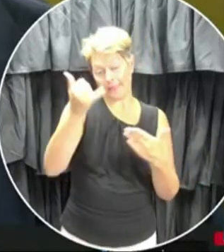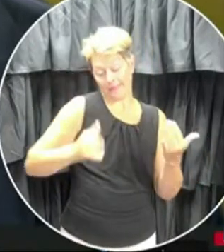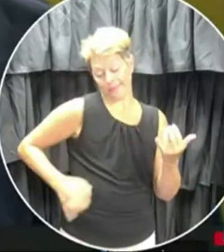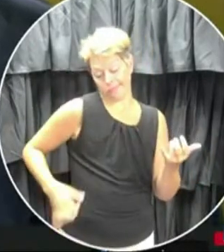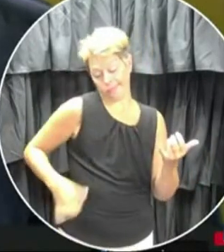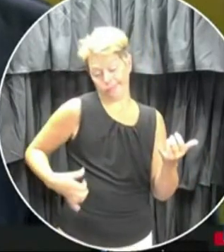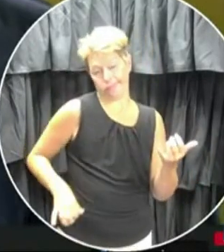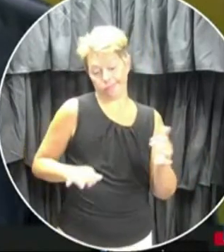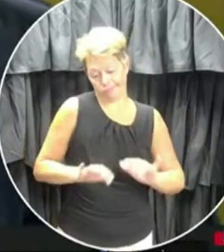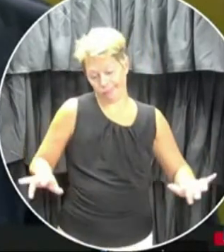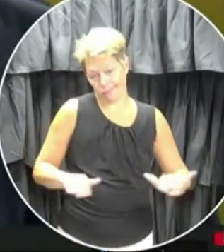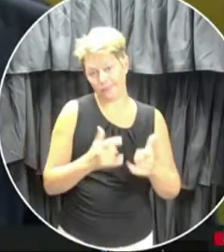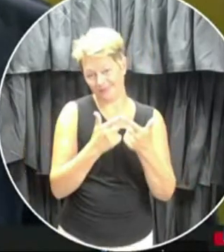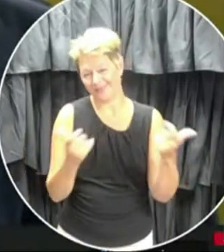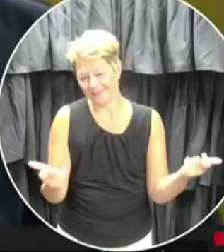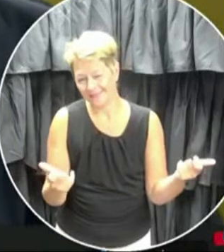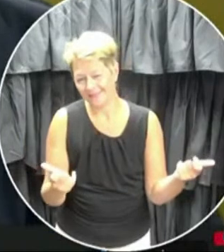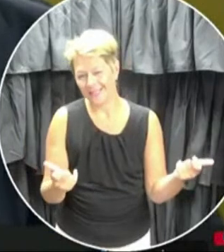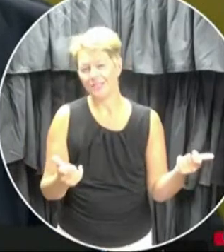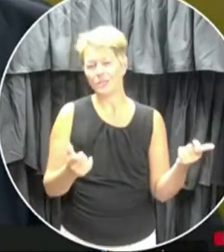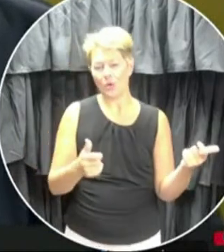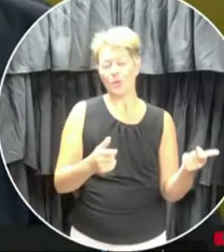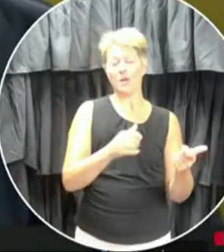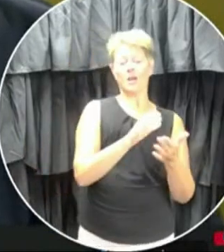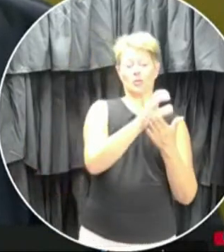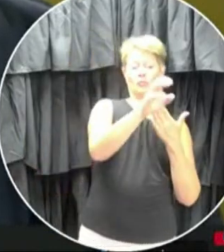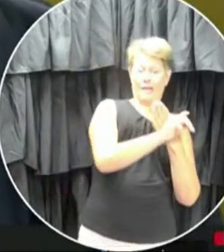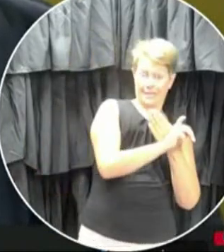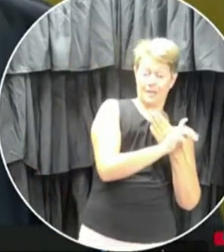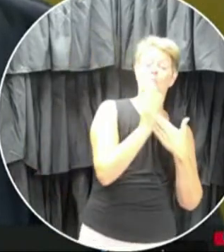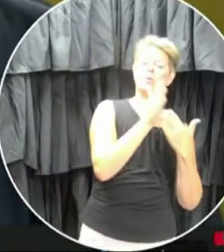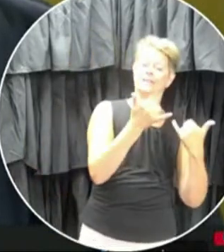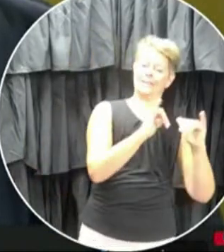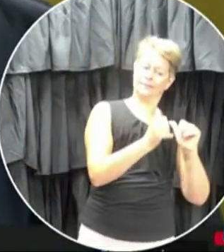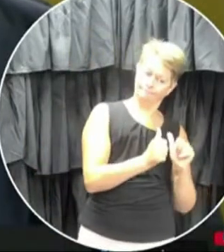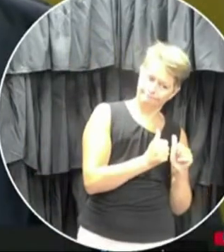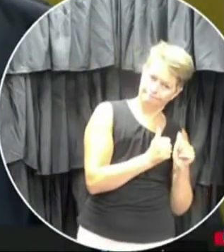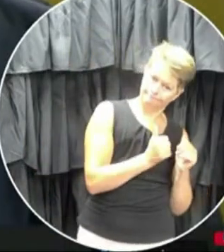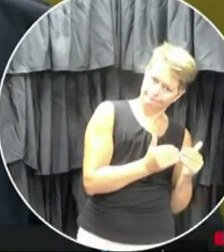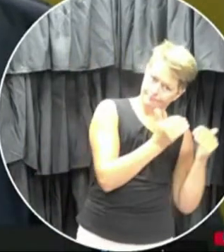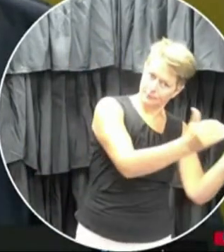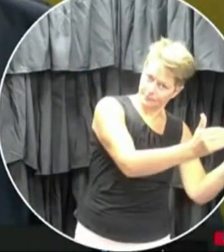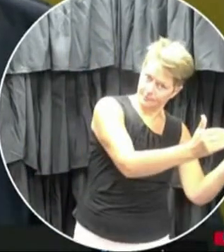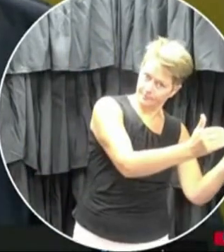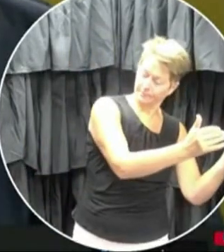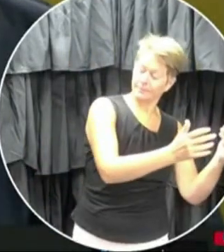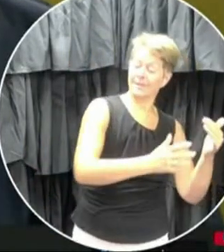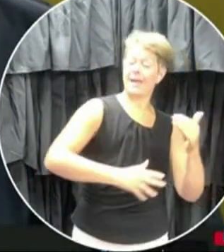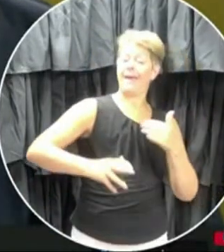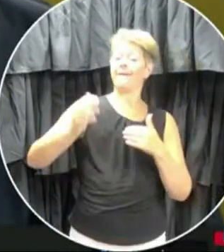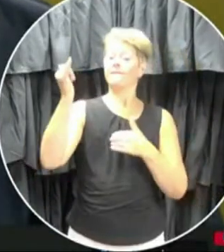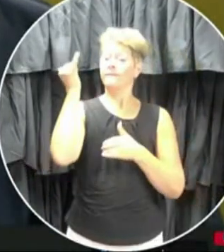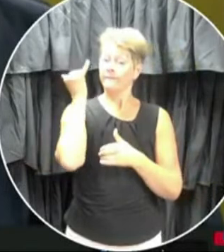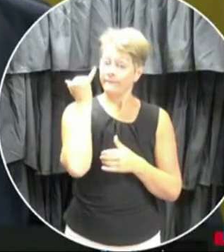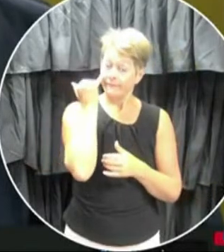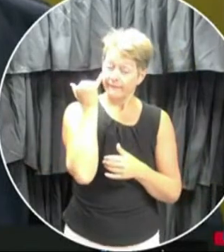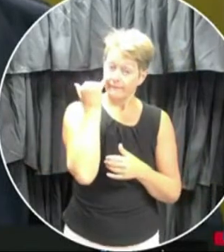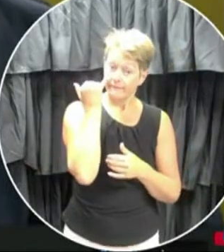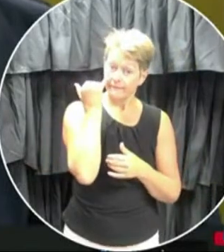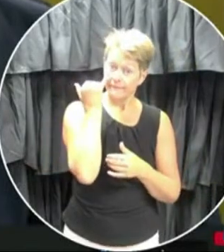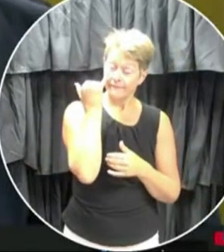so I, I'll distinguish that the curricular pieces go ahead. Uh, the, uh, there may be the ability, if you can achieve the